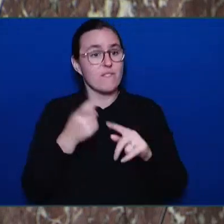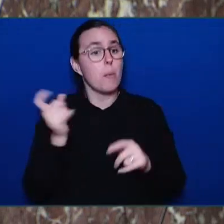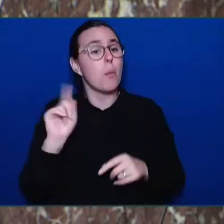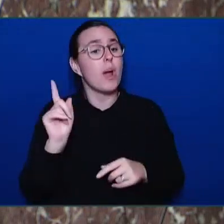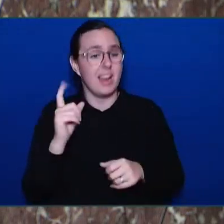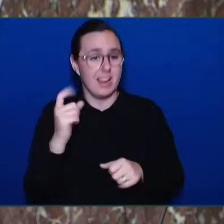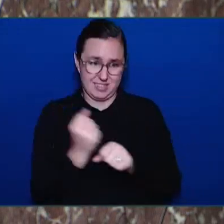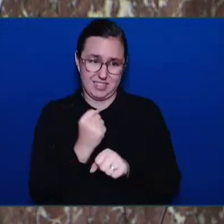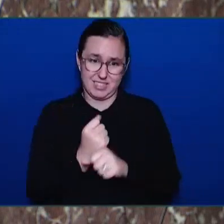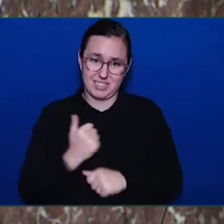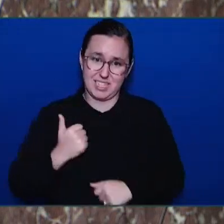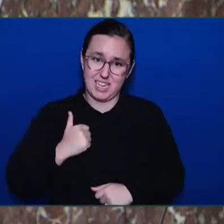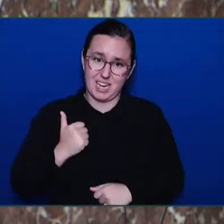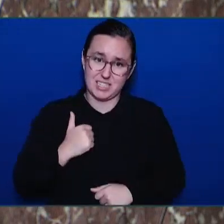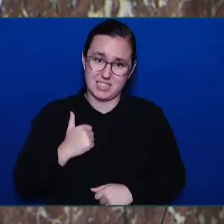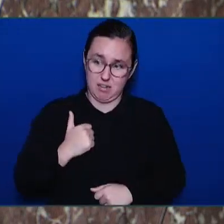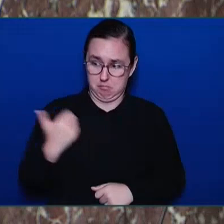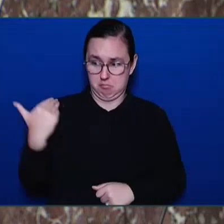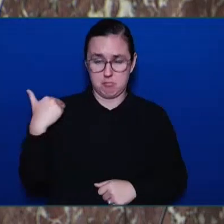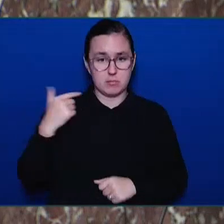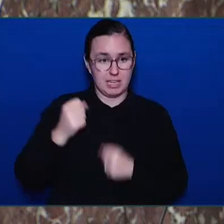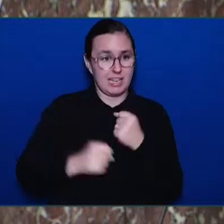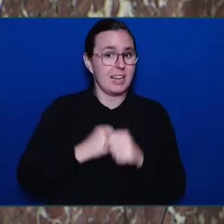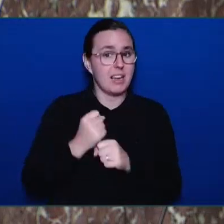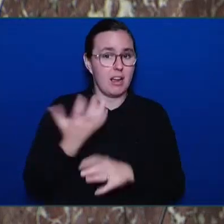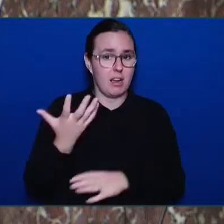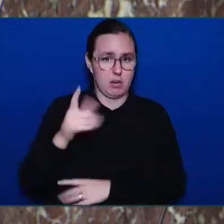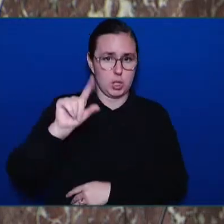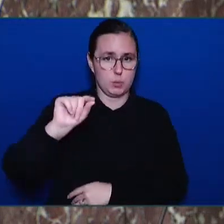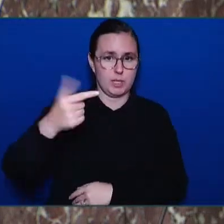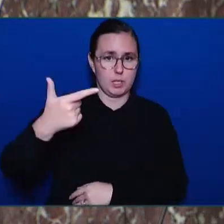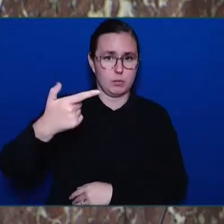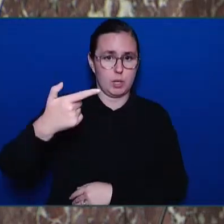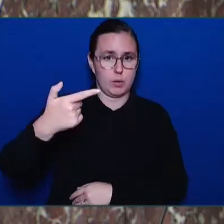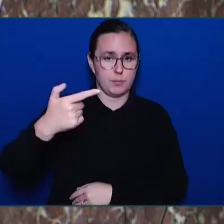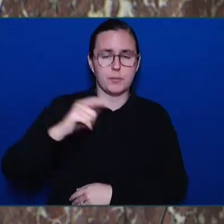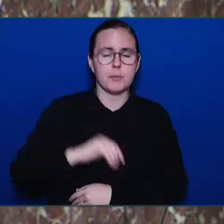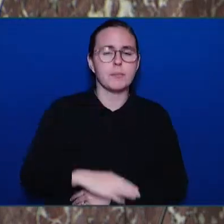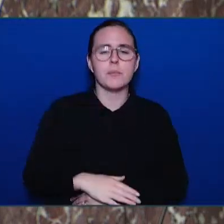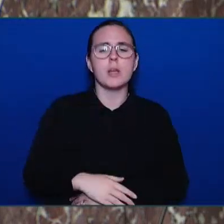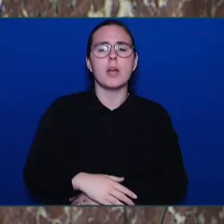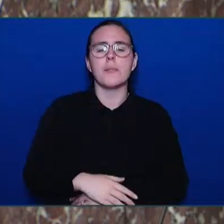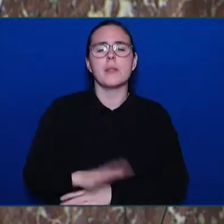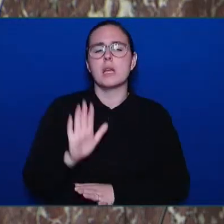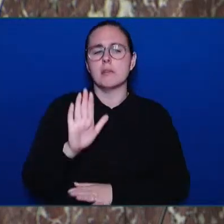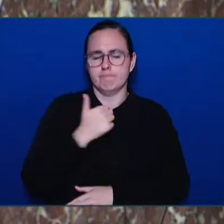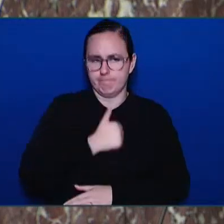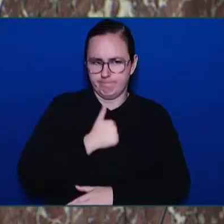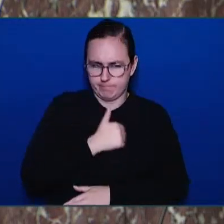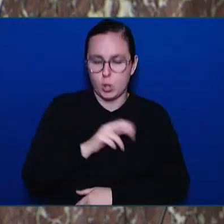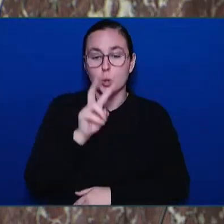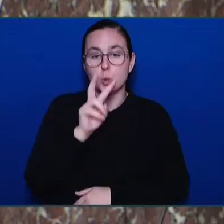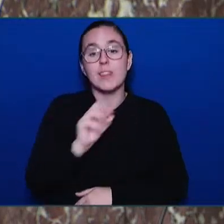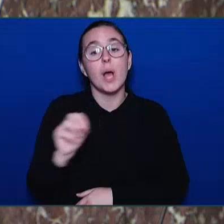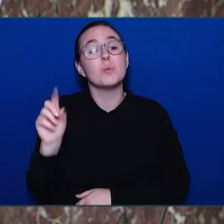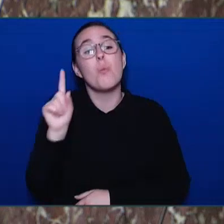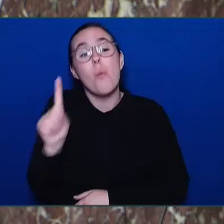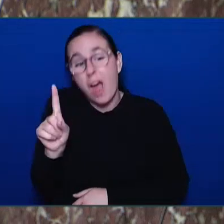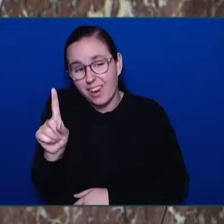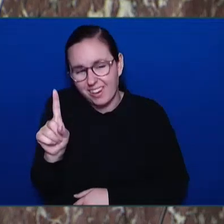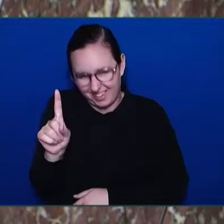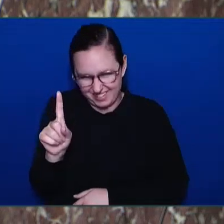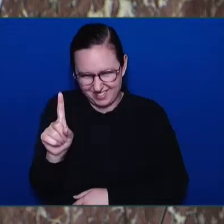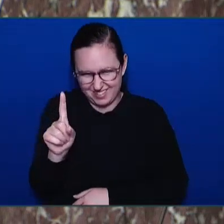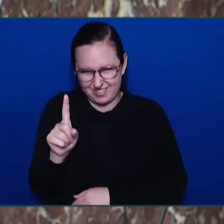the forestry sector provided